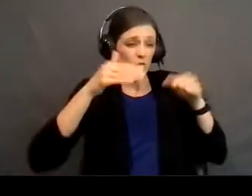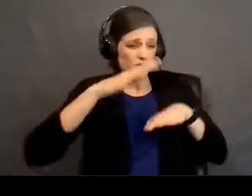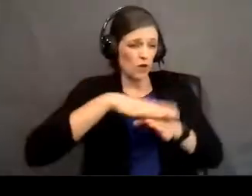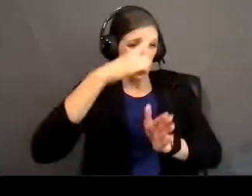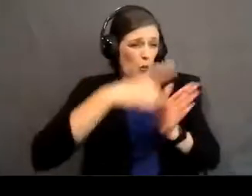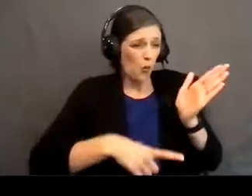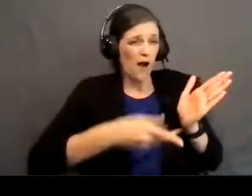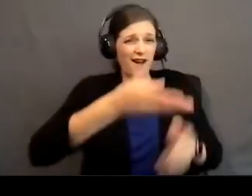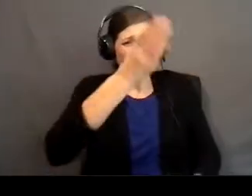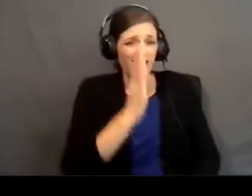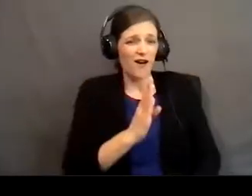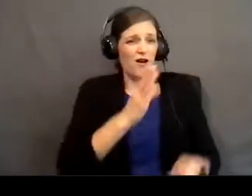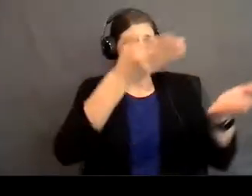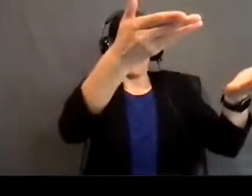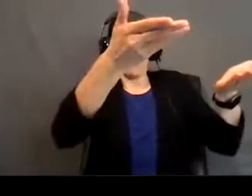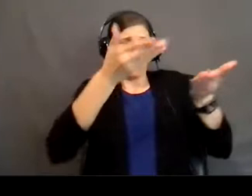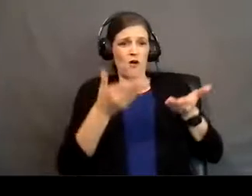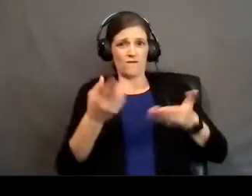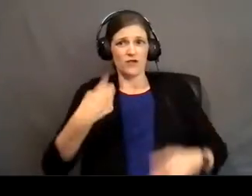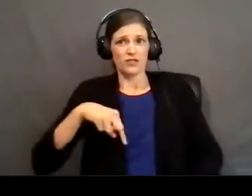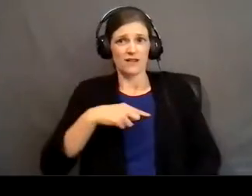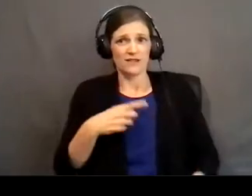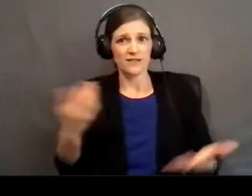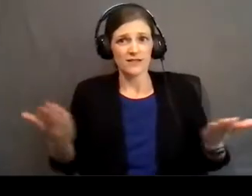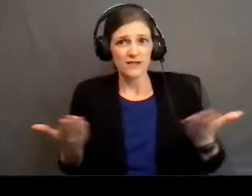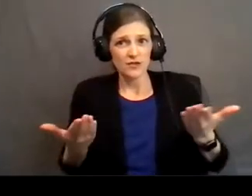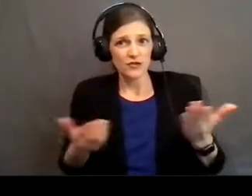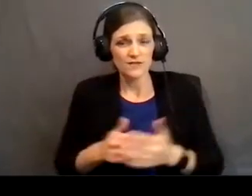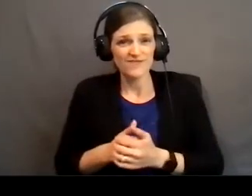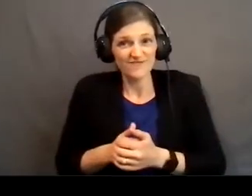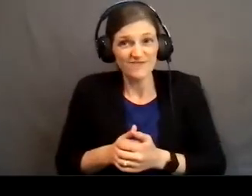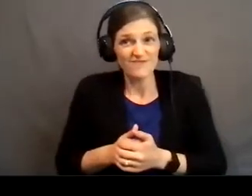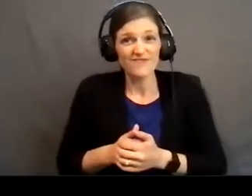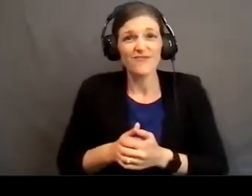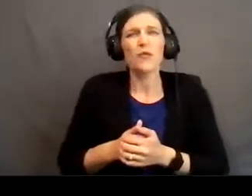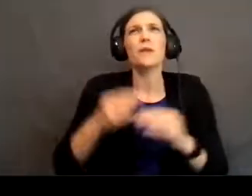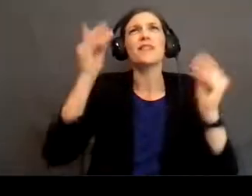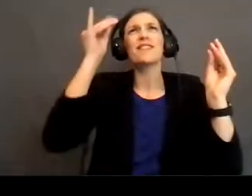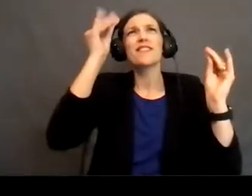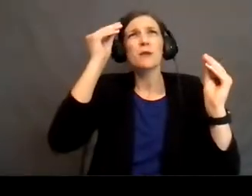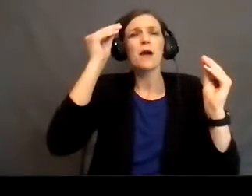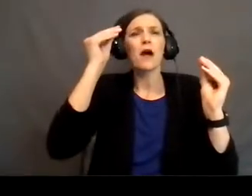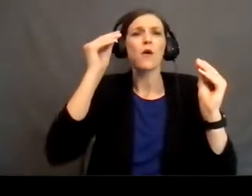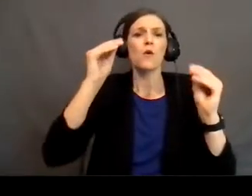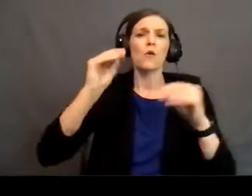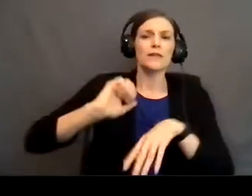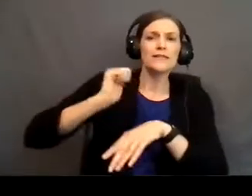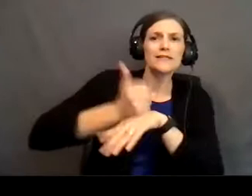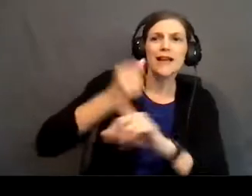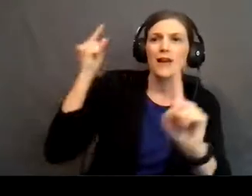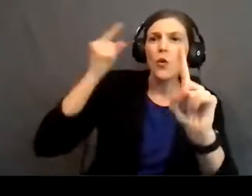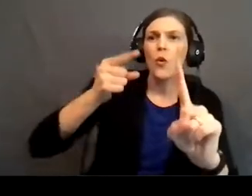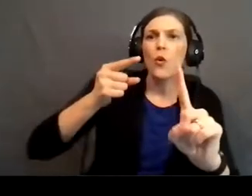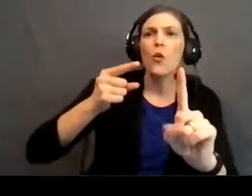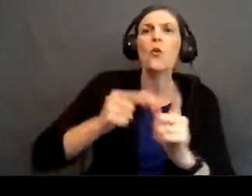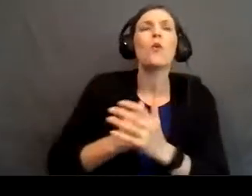offers to us here. Right? When we think about setting goals, when we